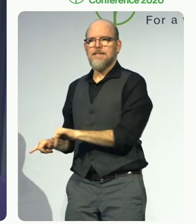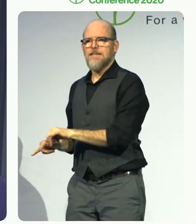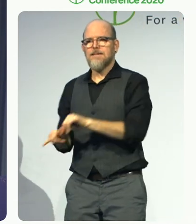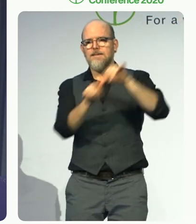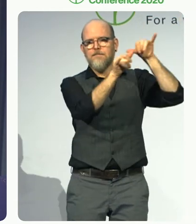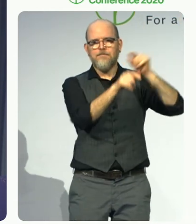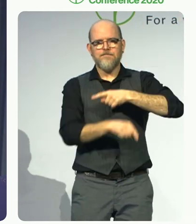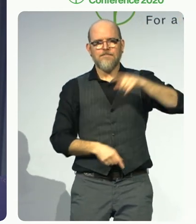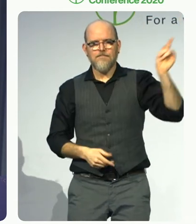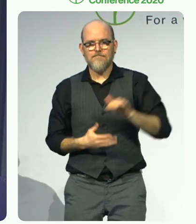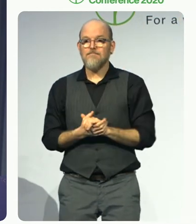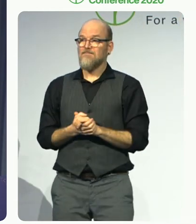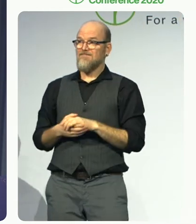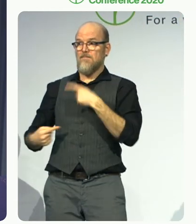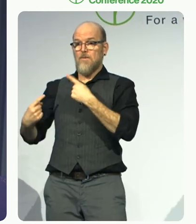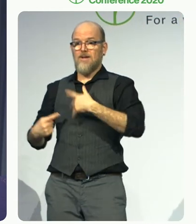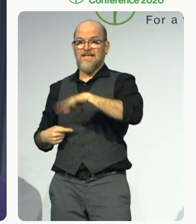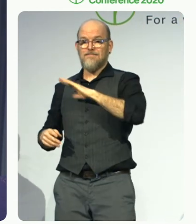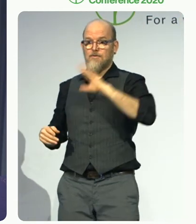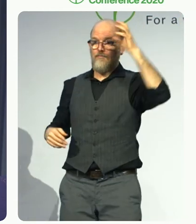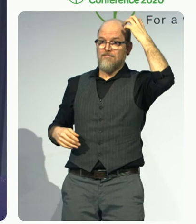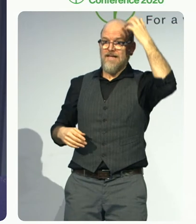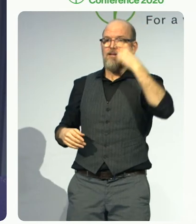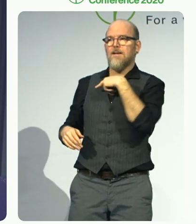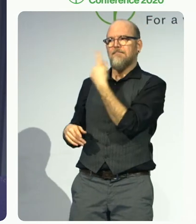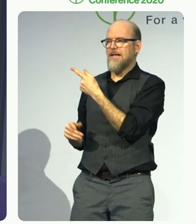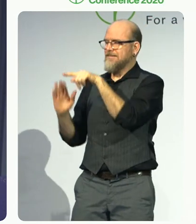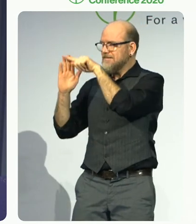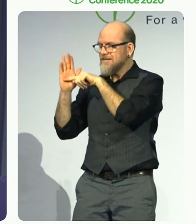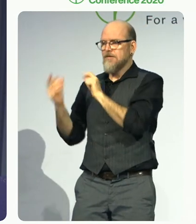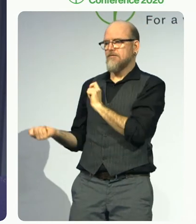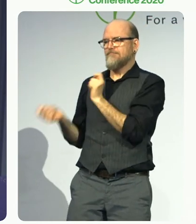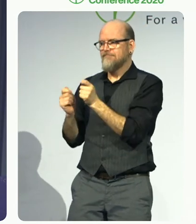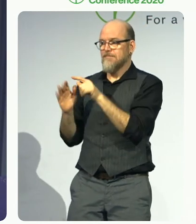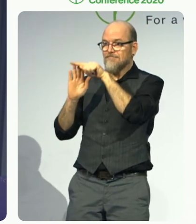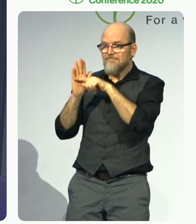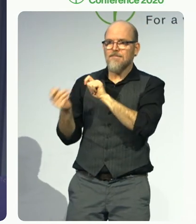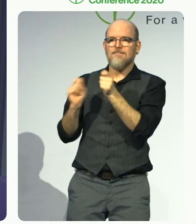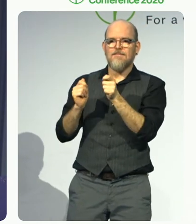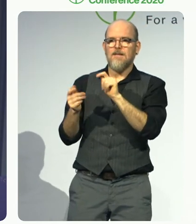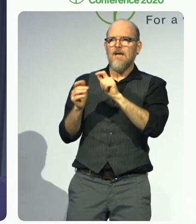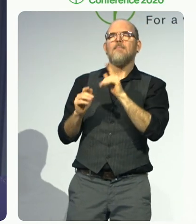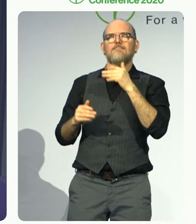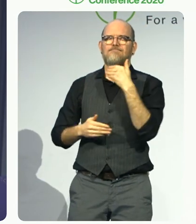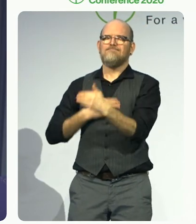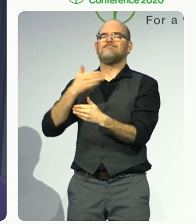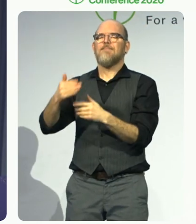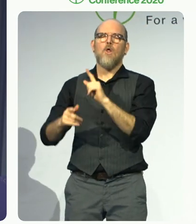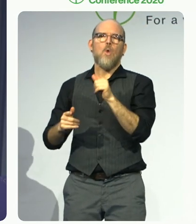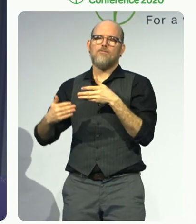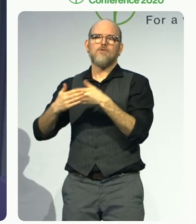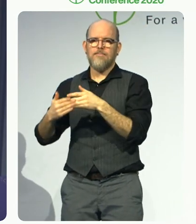equip educational institutions to ensure accessibility, continuing to provide the necessary necessary tools and